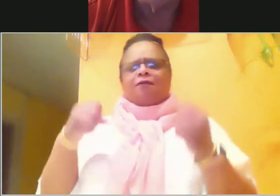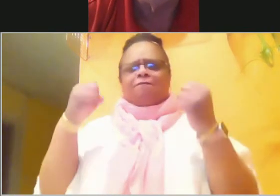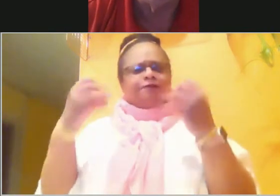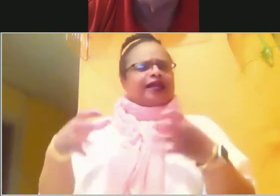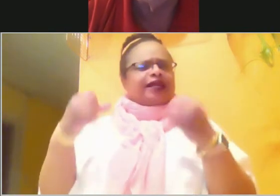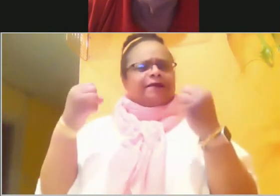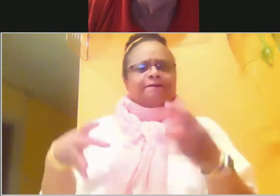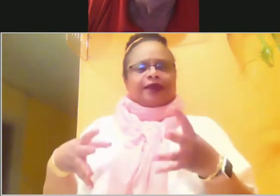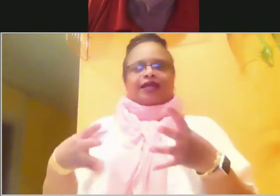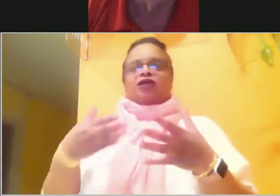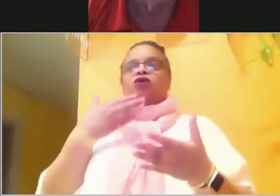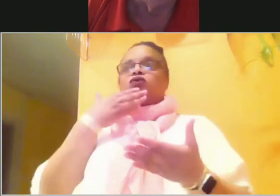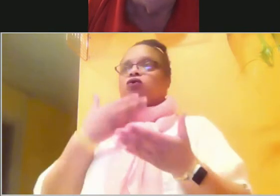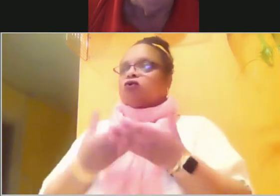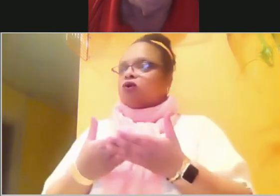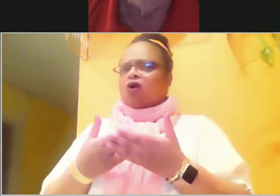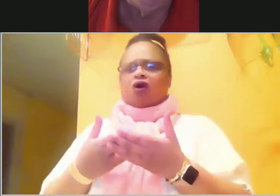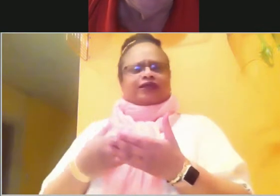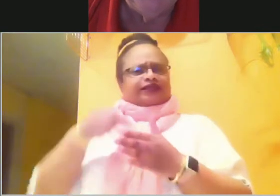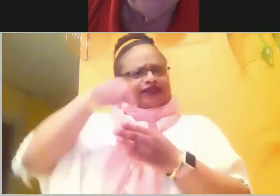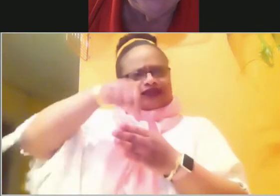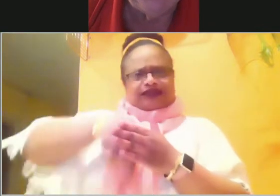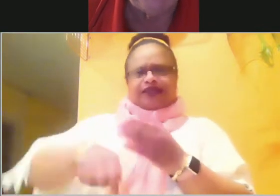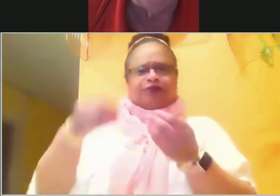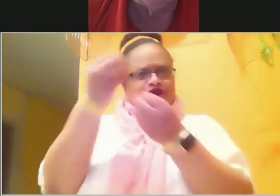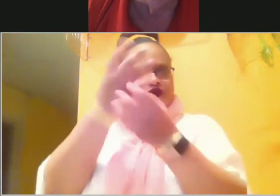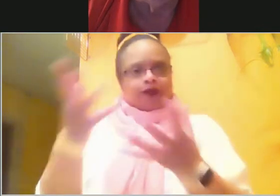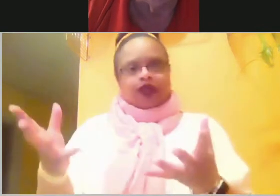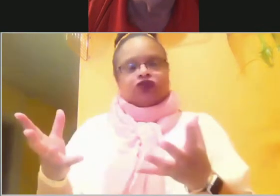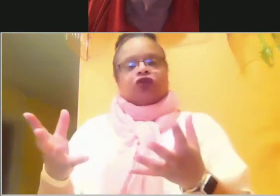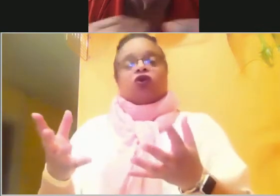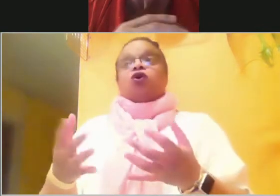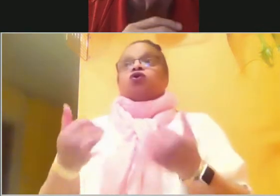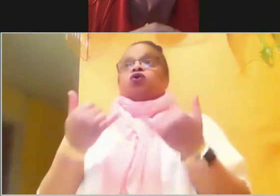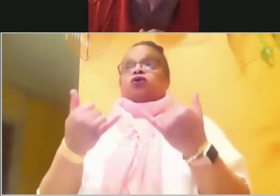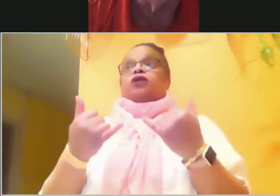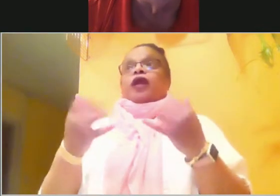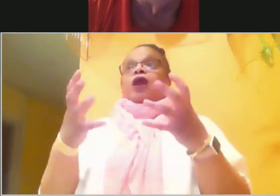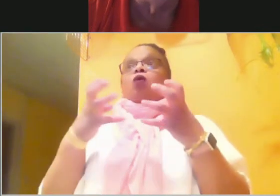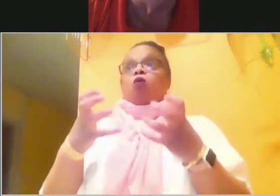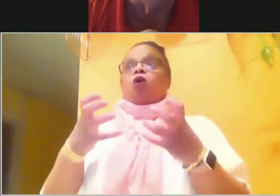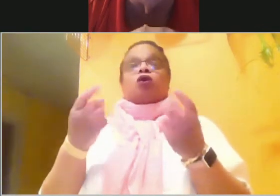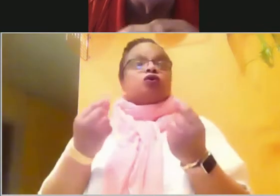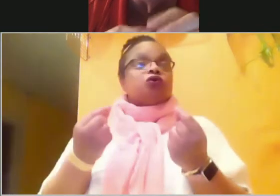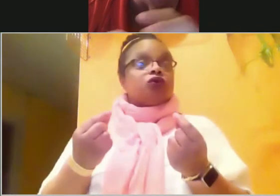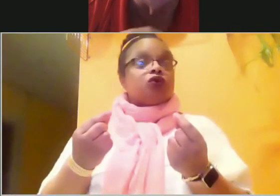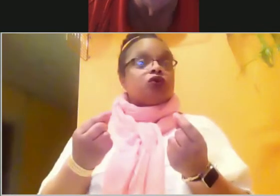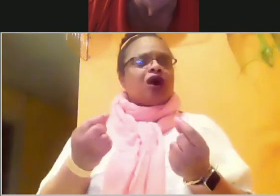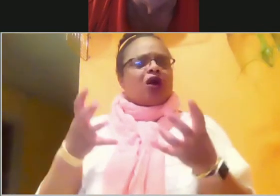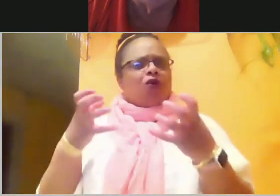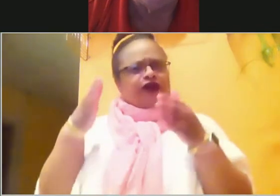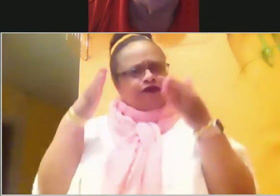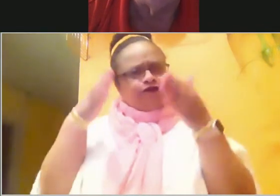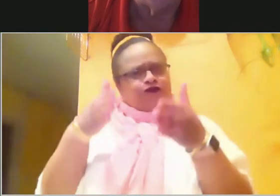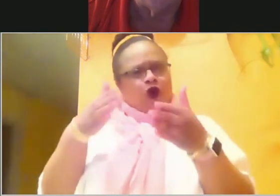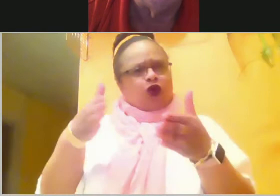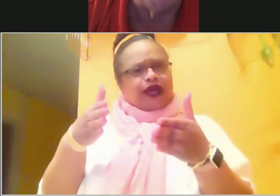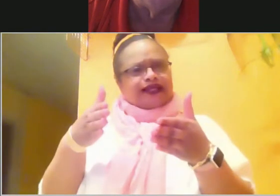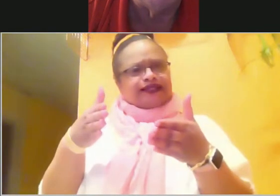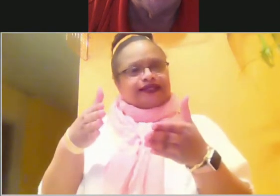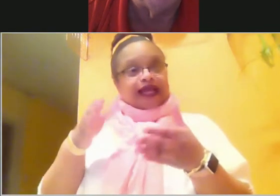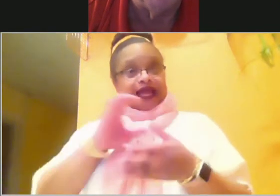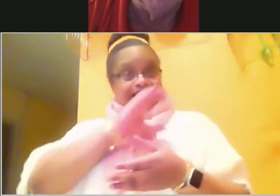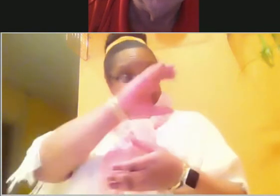much meat in there. So what I really want to do tonight for everybody and for myself as well is to focus on the character